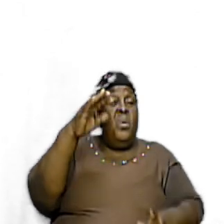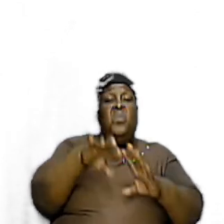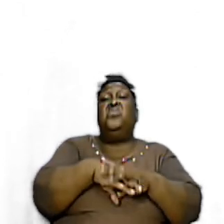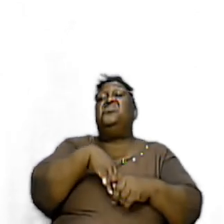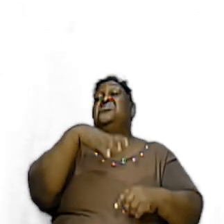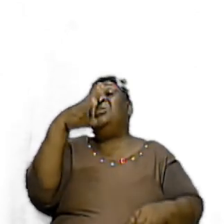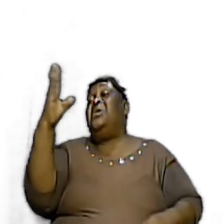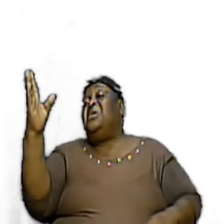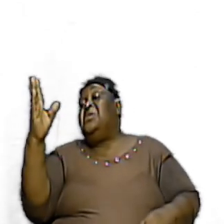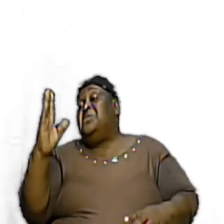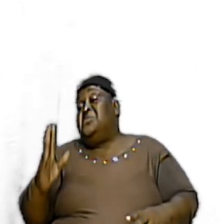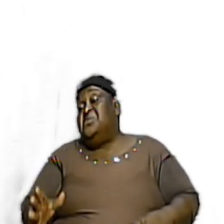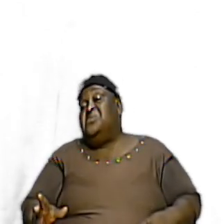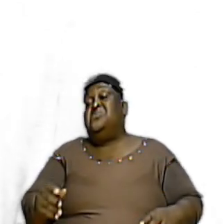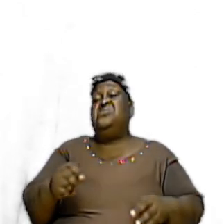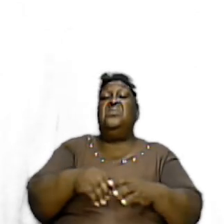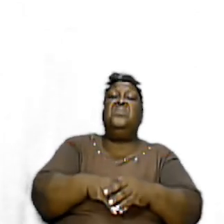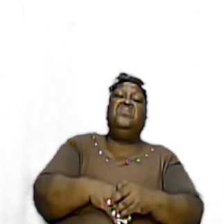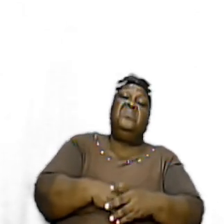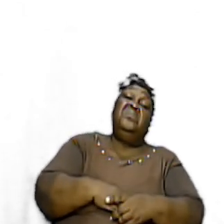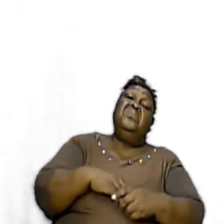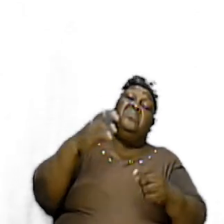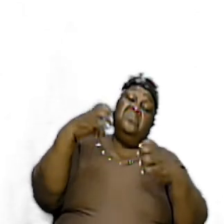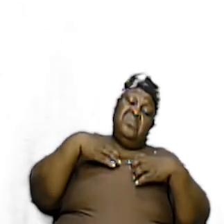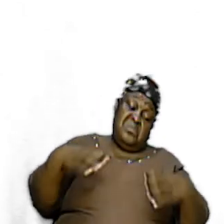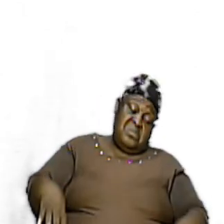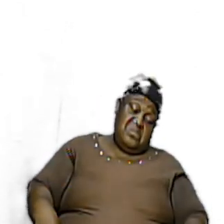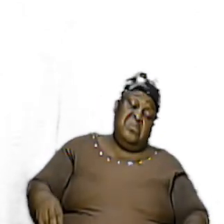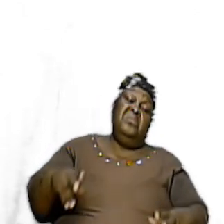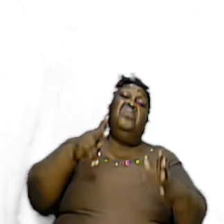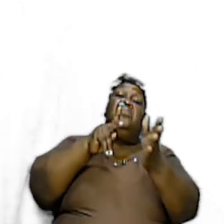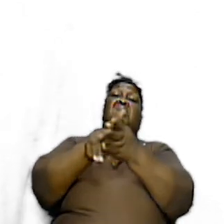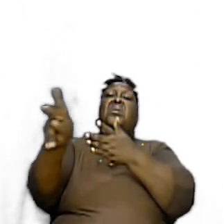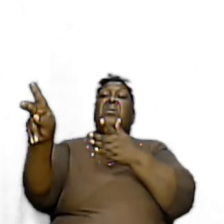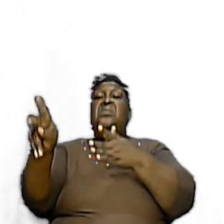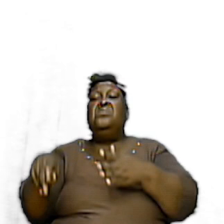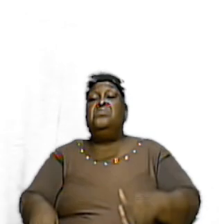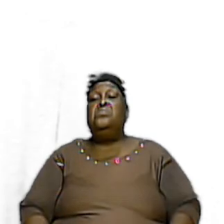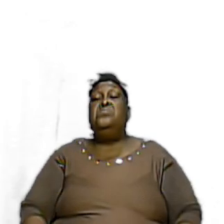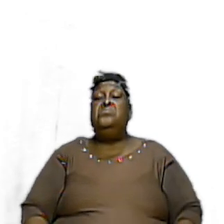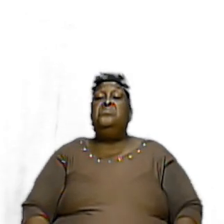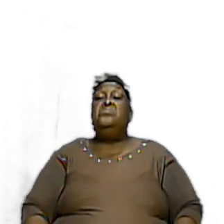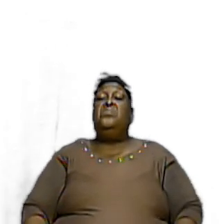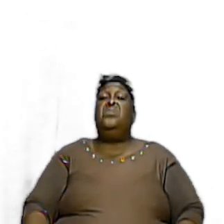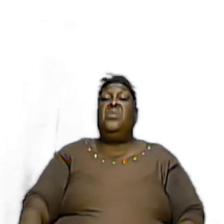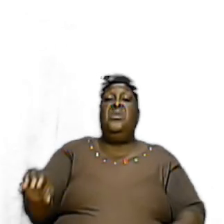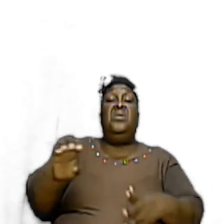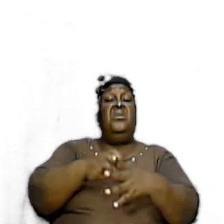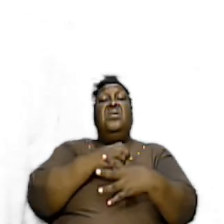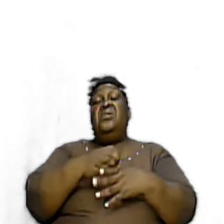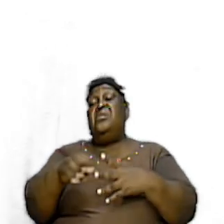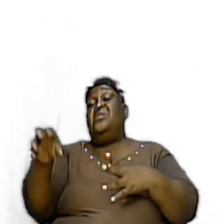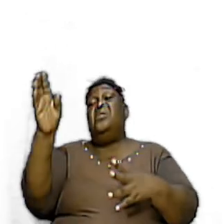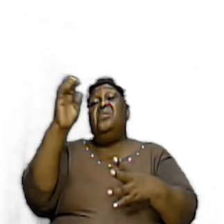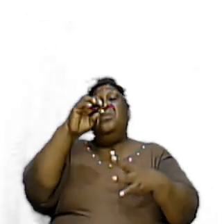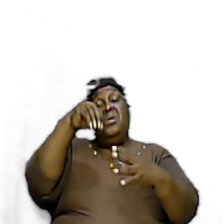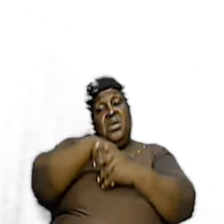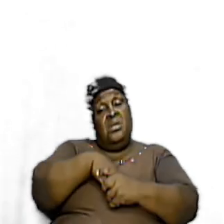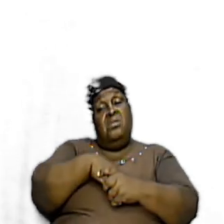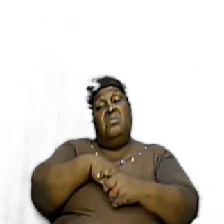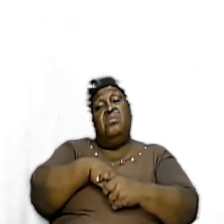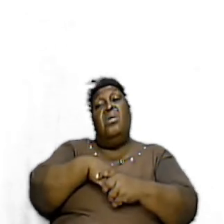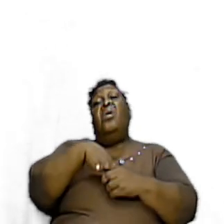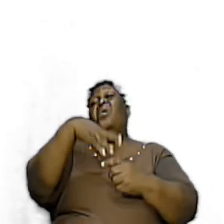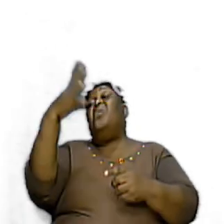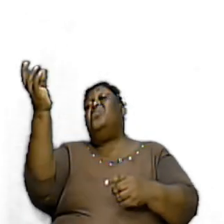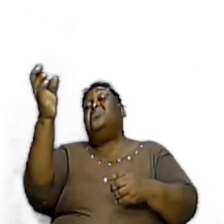And you would have been Thrown what they call Outside of the camp You would have been killed You're either In the camp Or you're out Of the camp